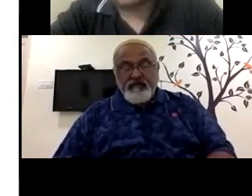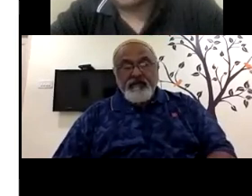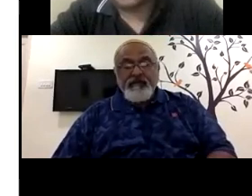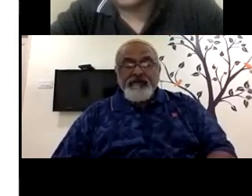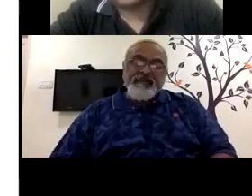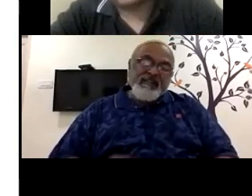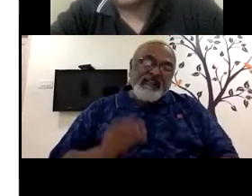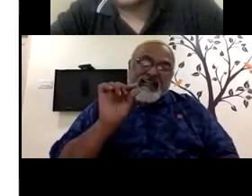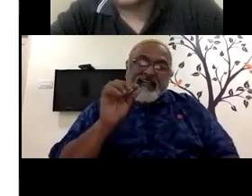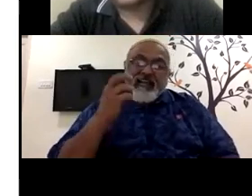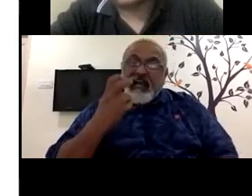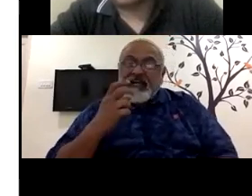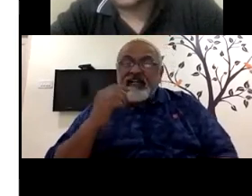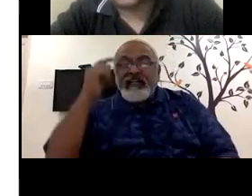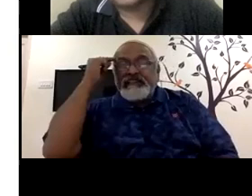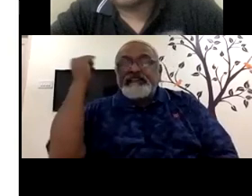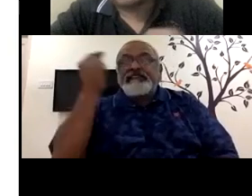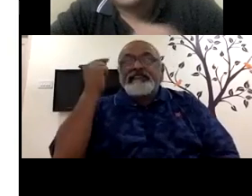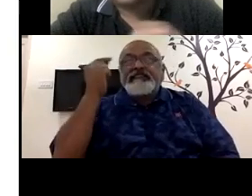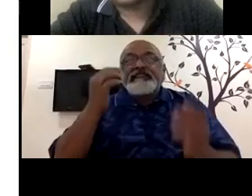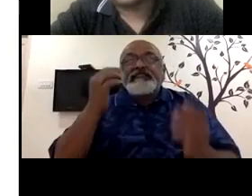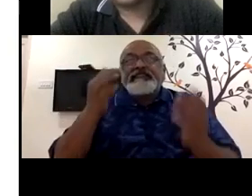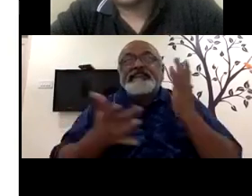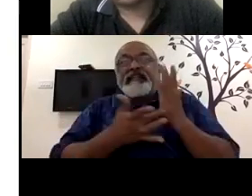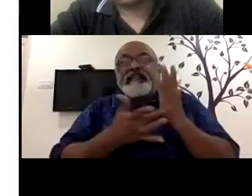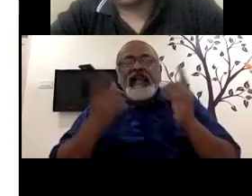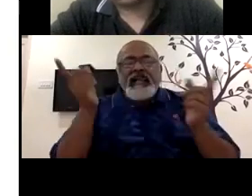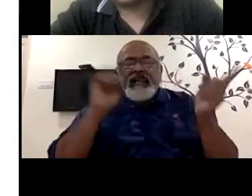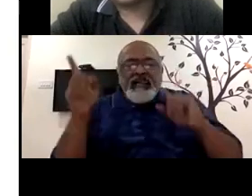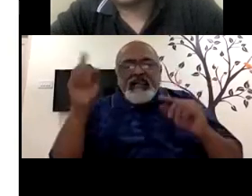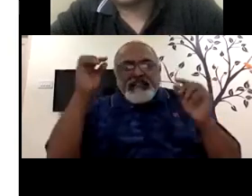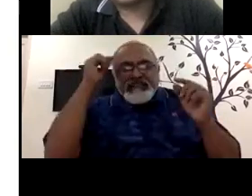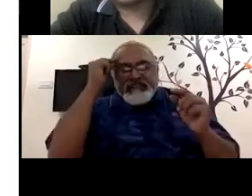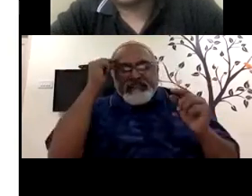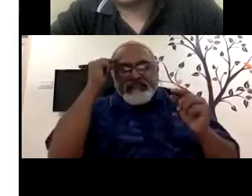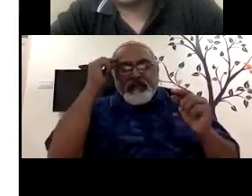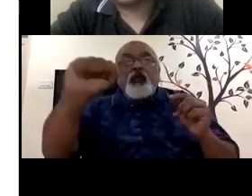topic, maybe a little technical, but please share your thoughts.